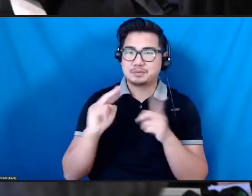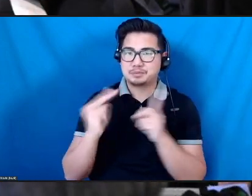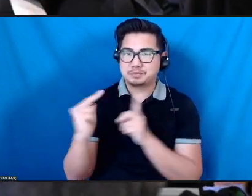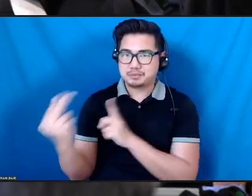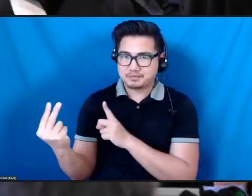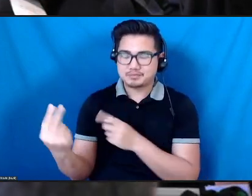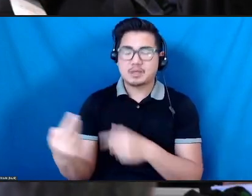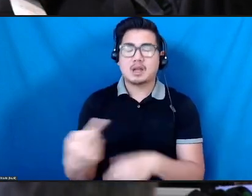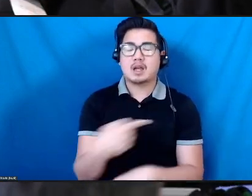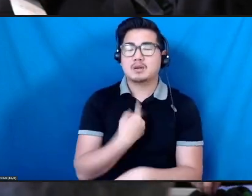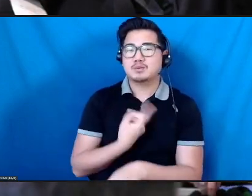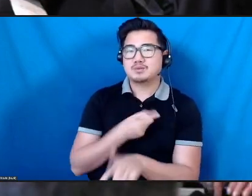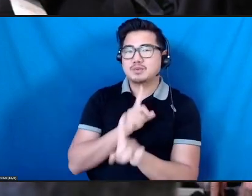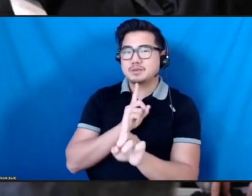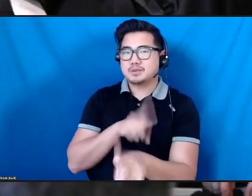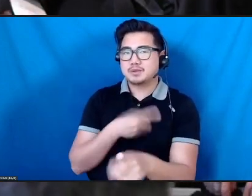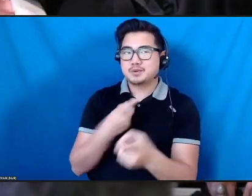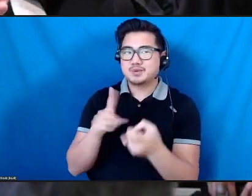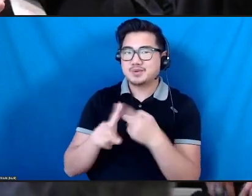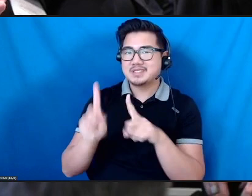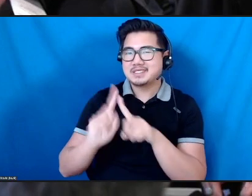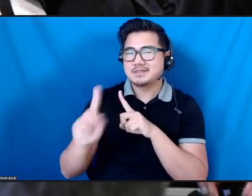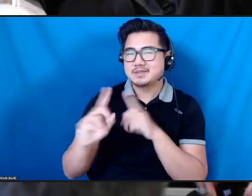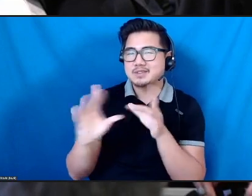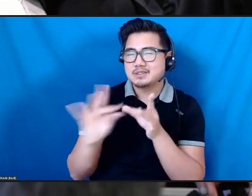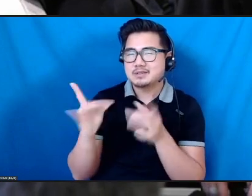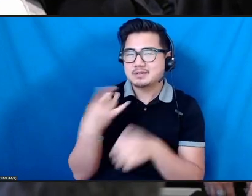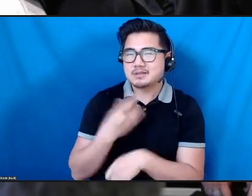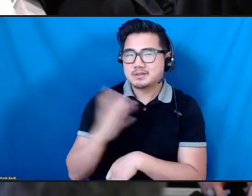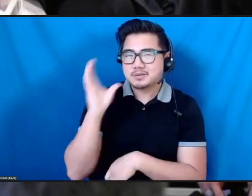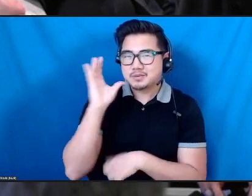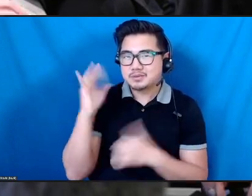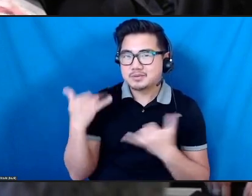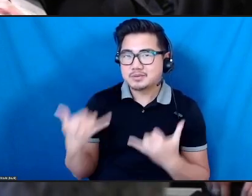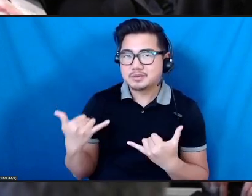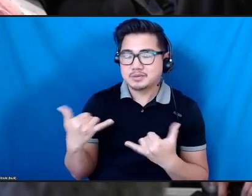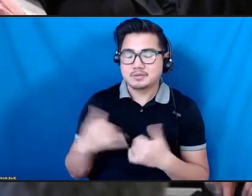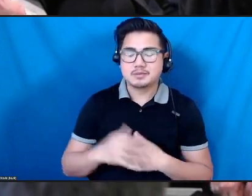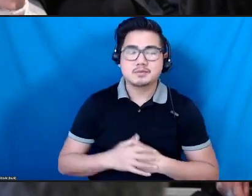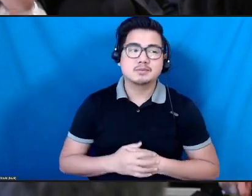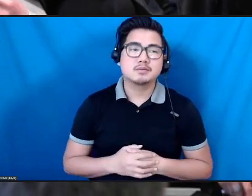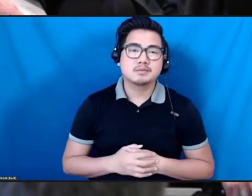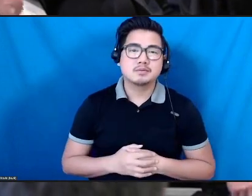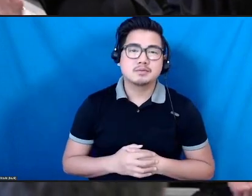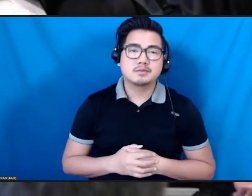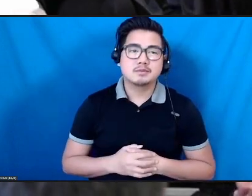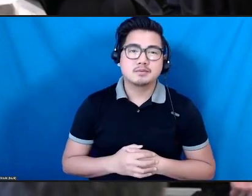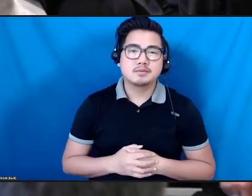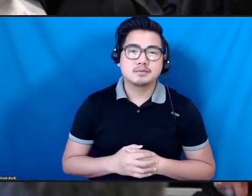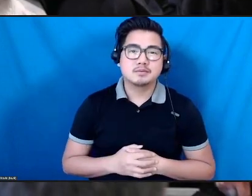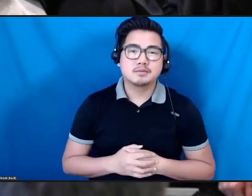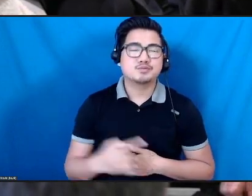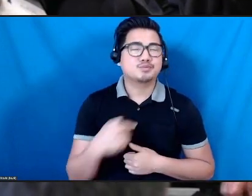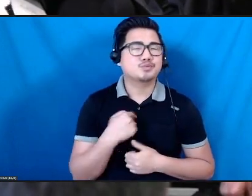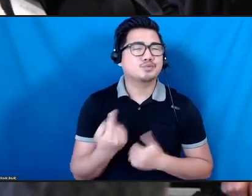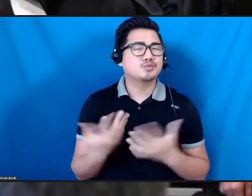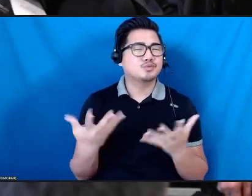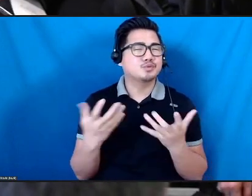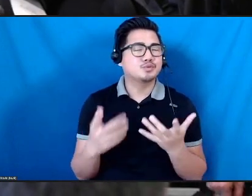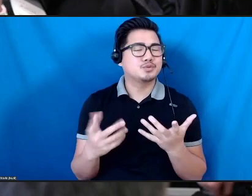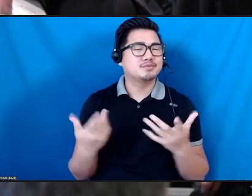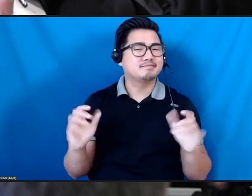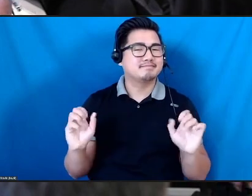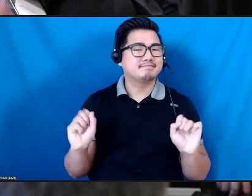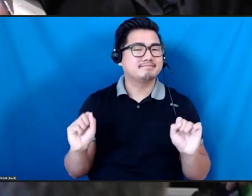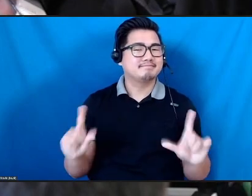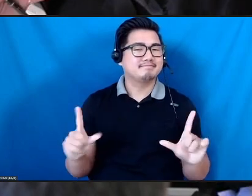and want to sort of frame my questions or my responses in the sense that I'm